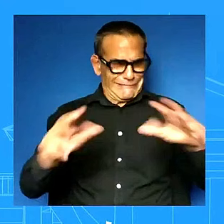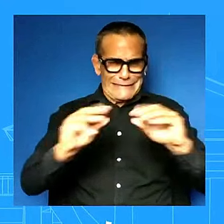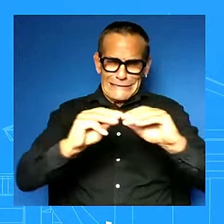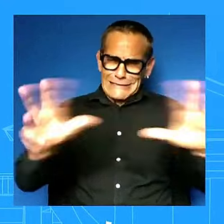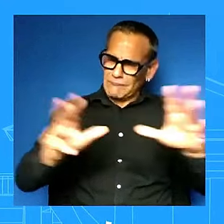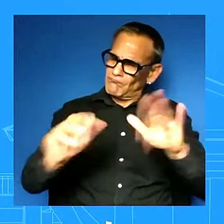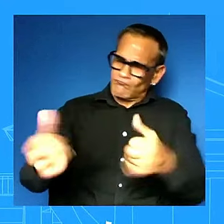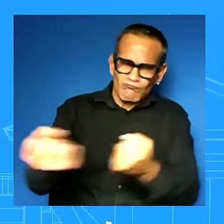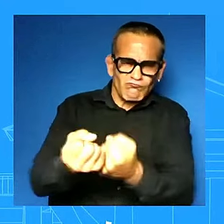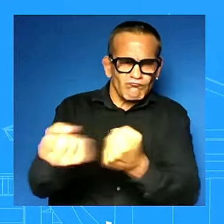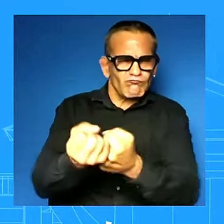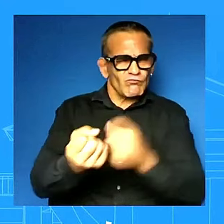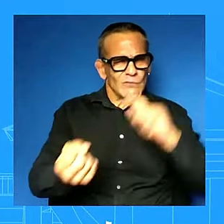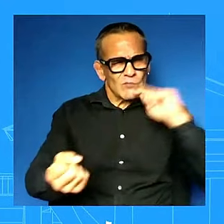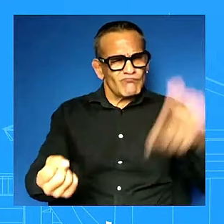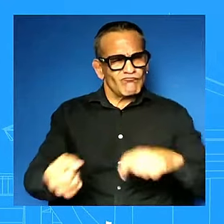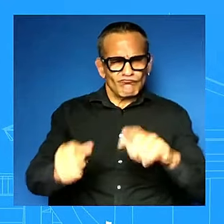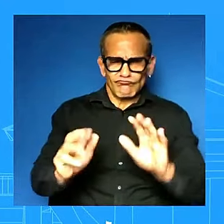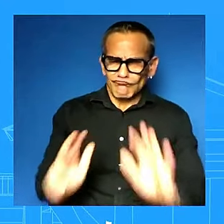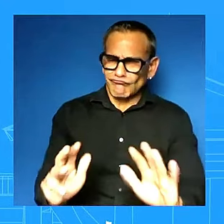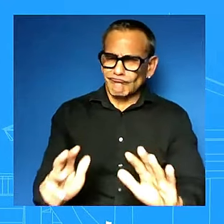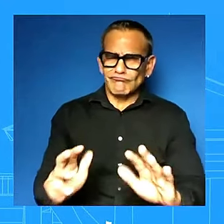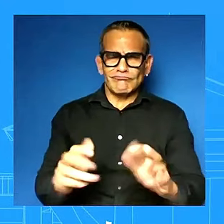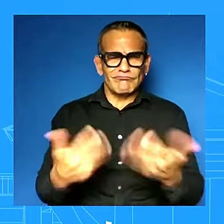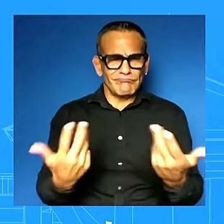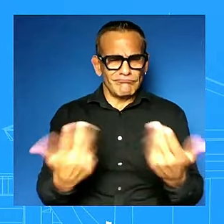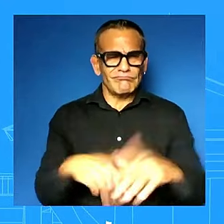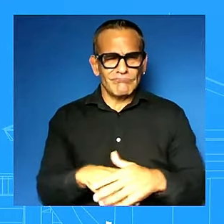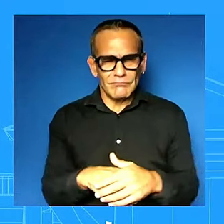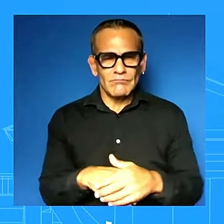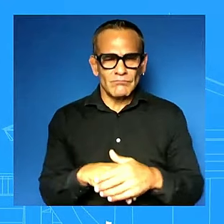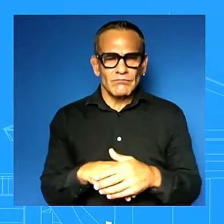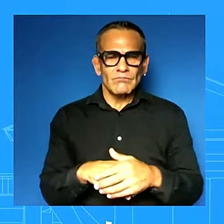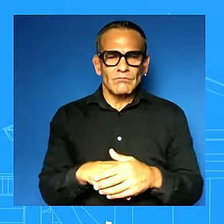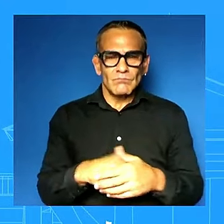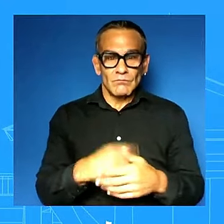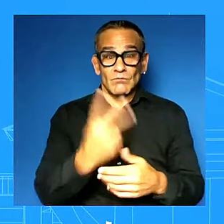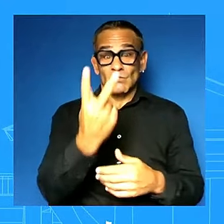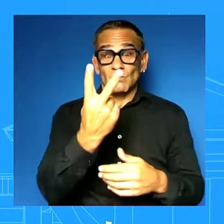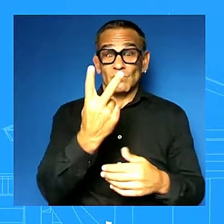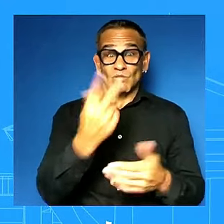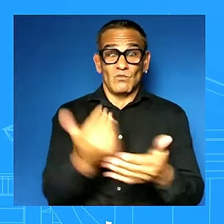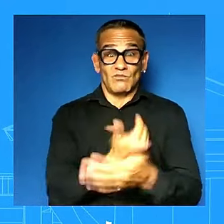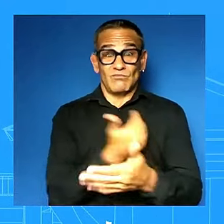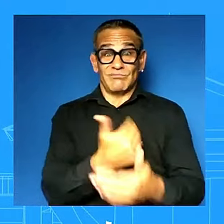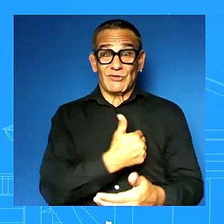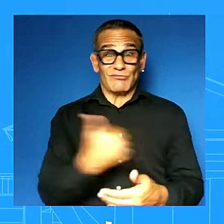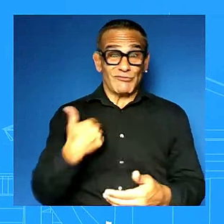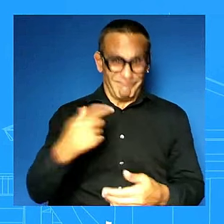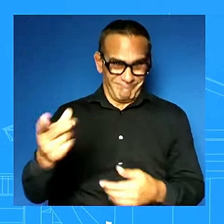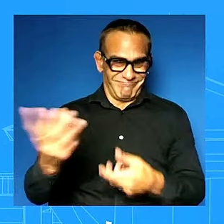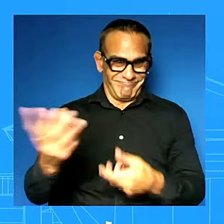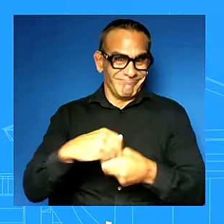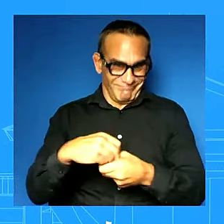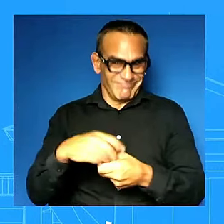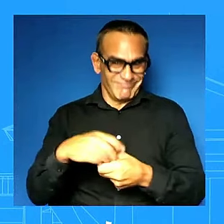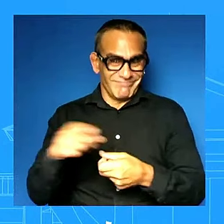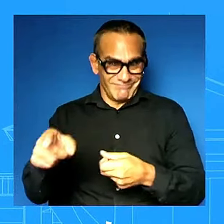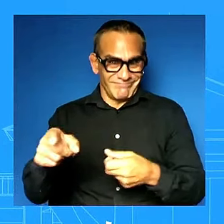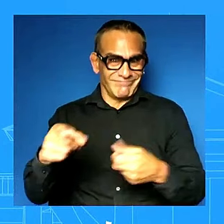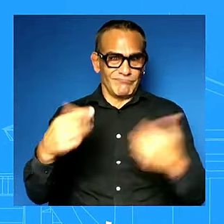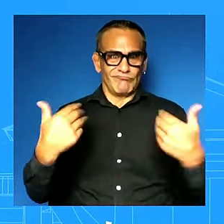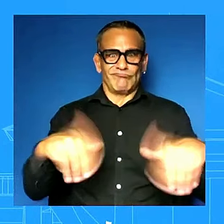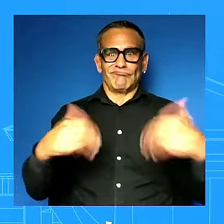uh adding two more nato members that was because of the president's leadership more than 50 countries he was able to bring together to support